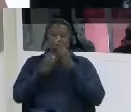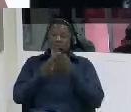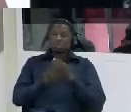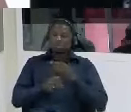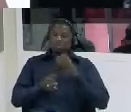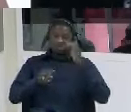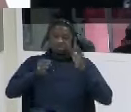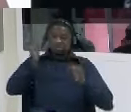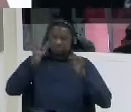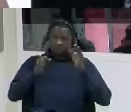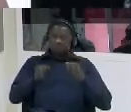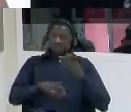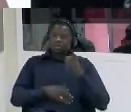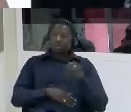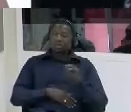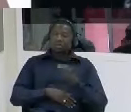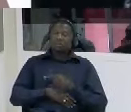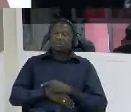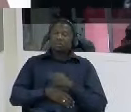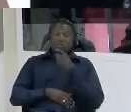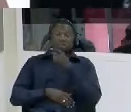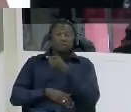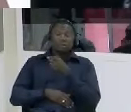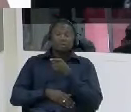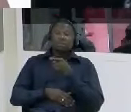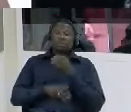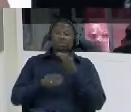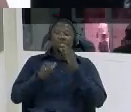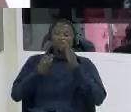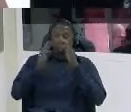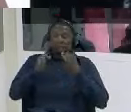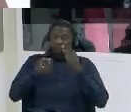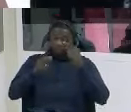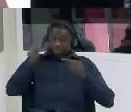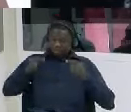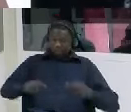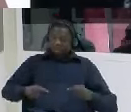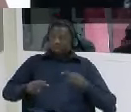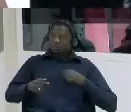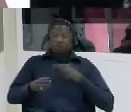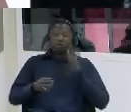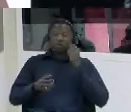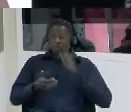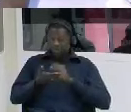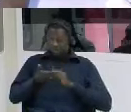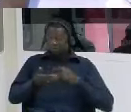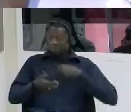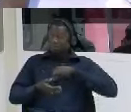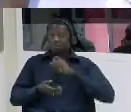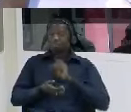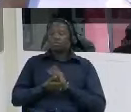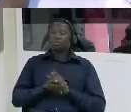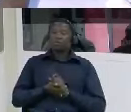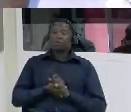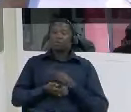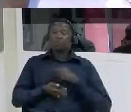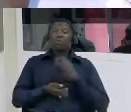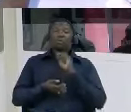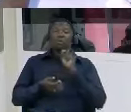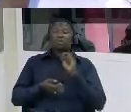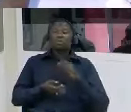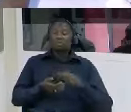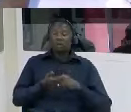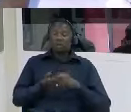to the judge the statement this one was not written by myself it was written by musa jamme and